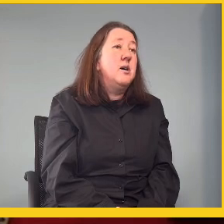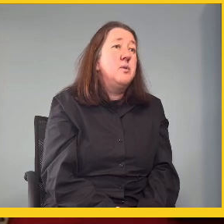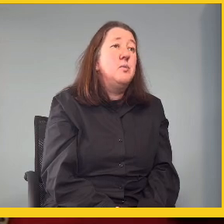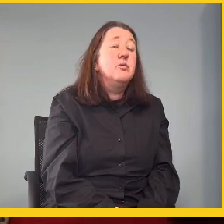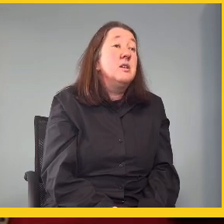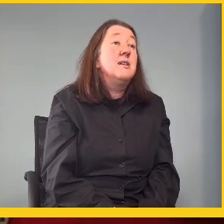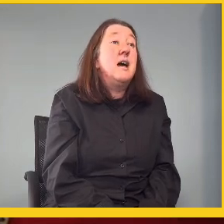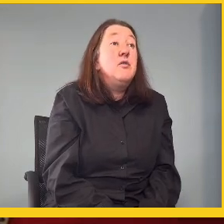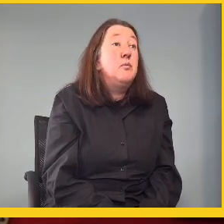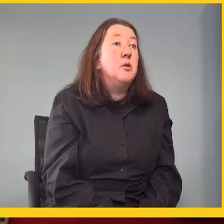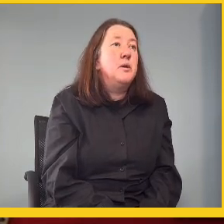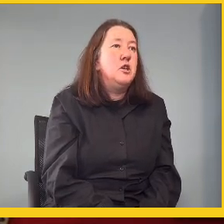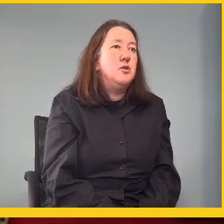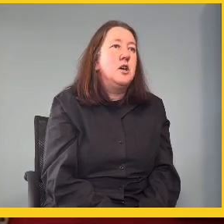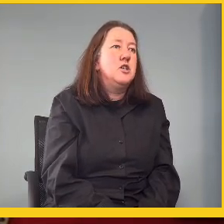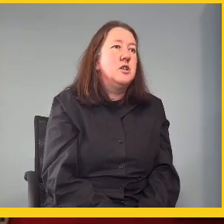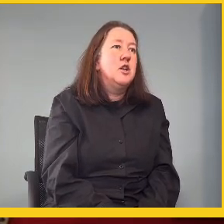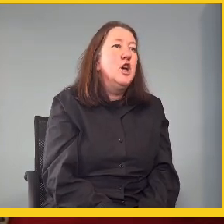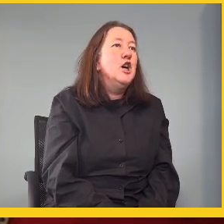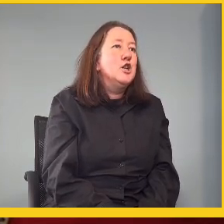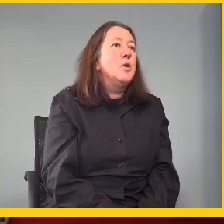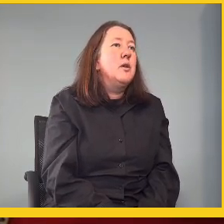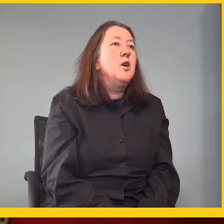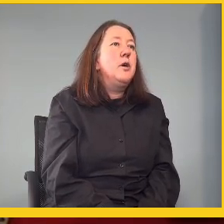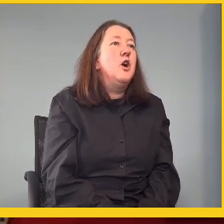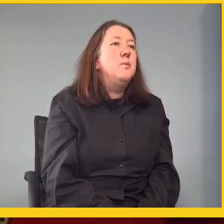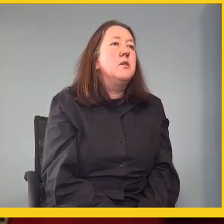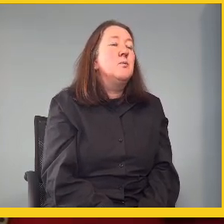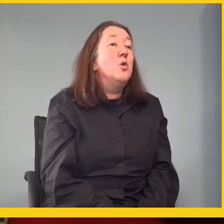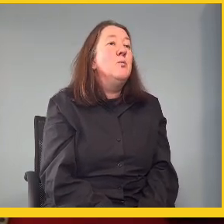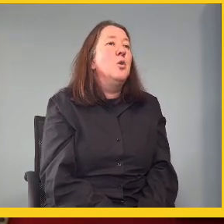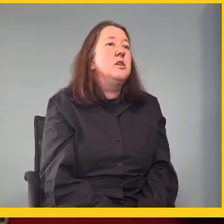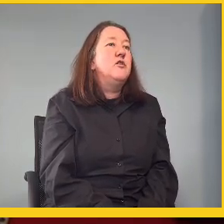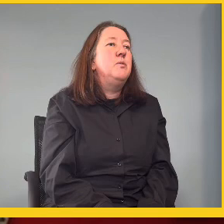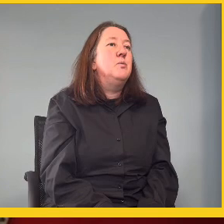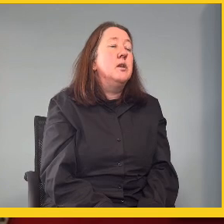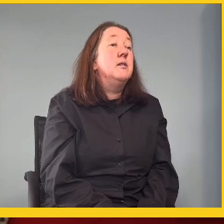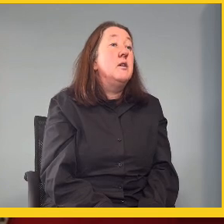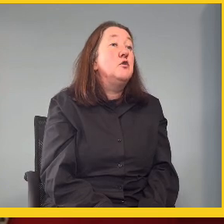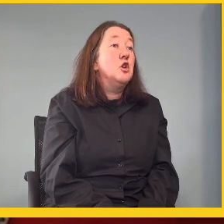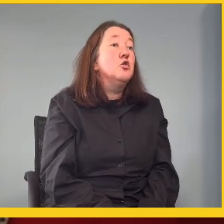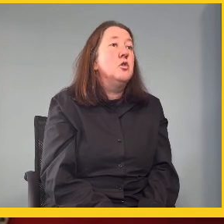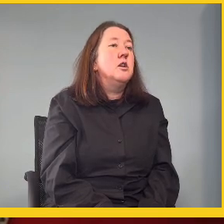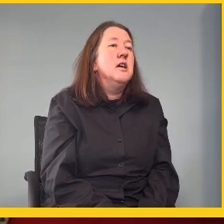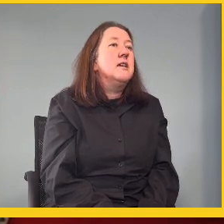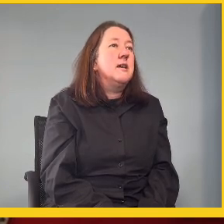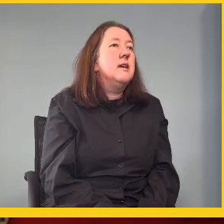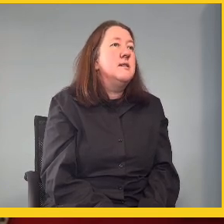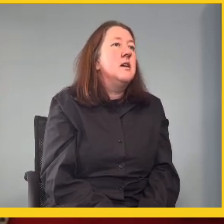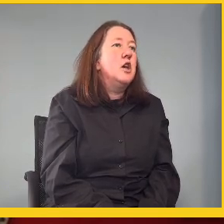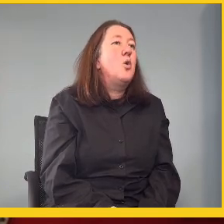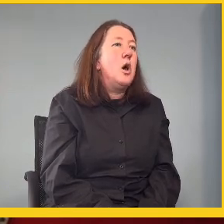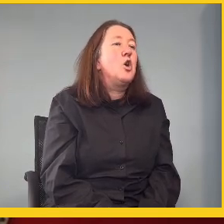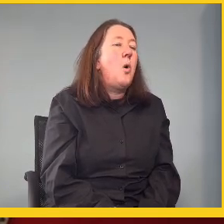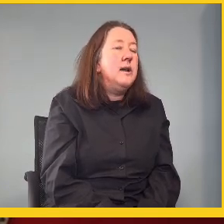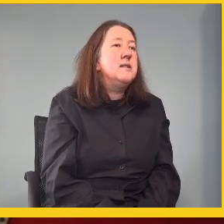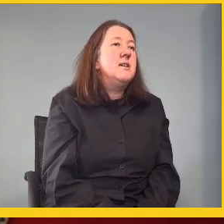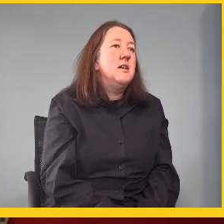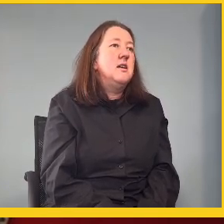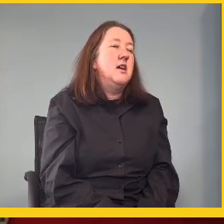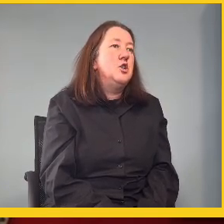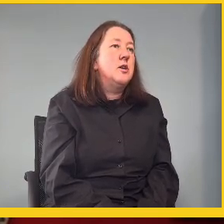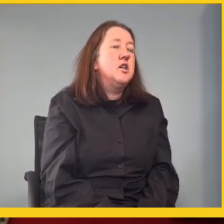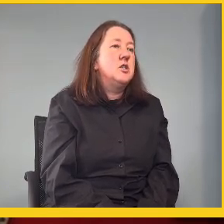people didn't have a proper education. So there we're hoping that more and more deaf people and deaf children can get a